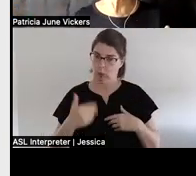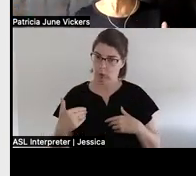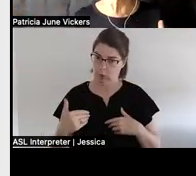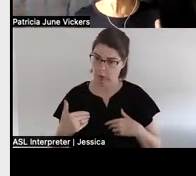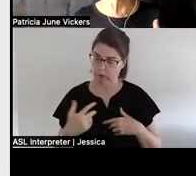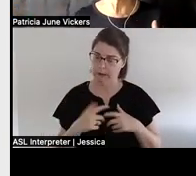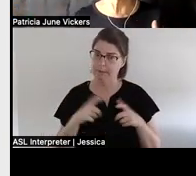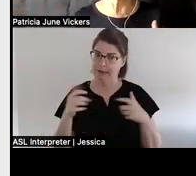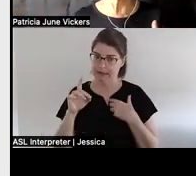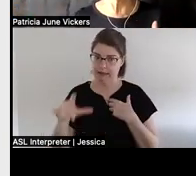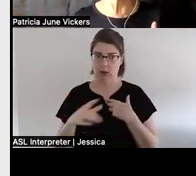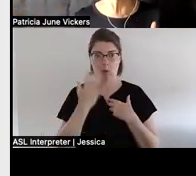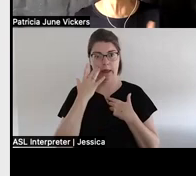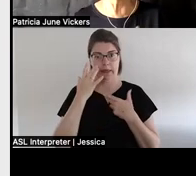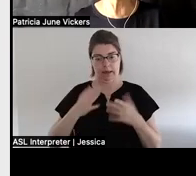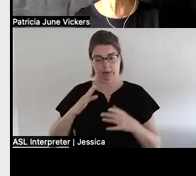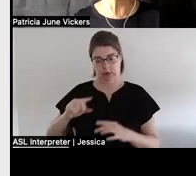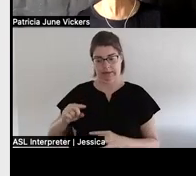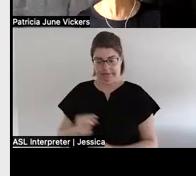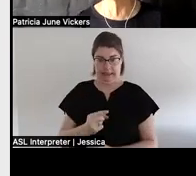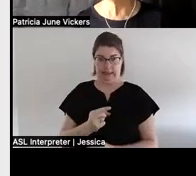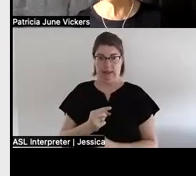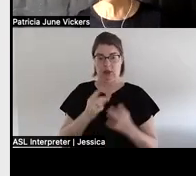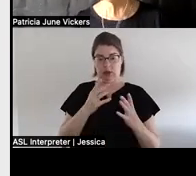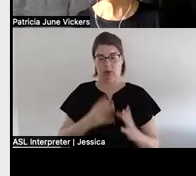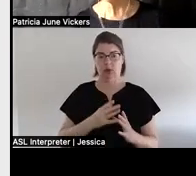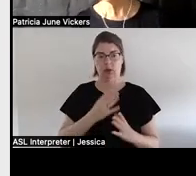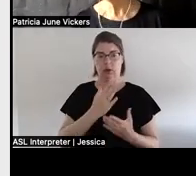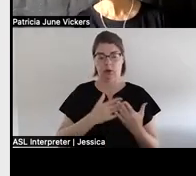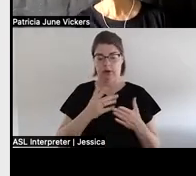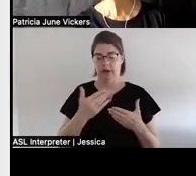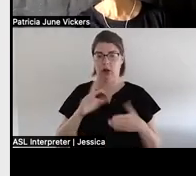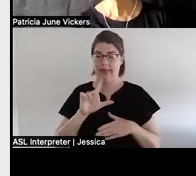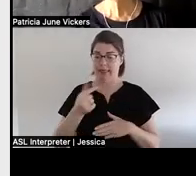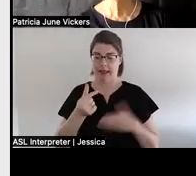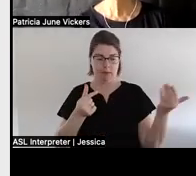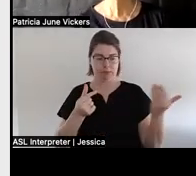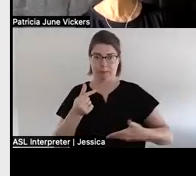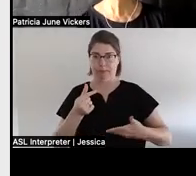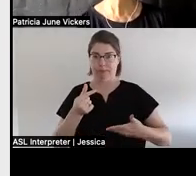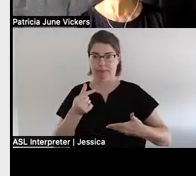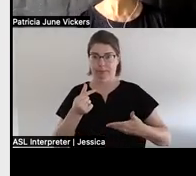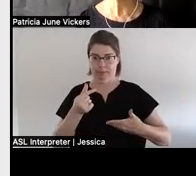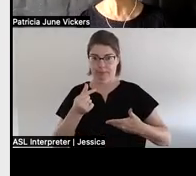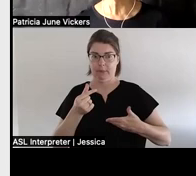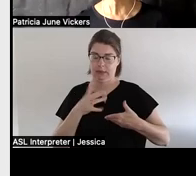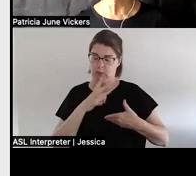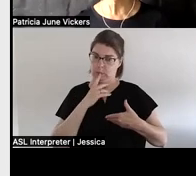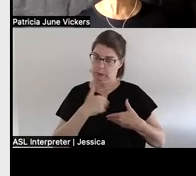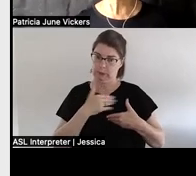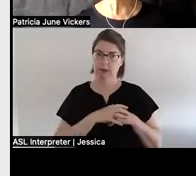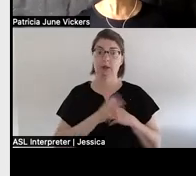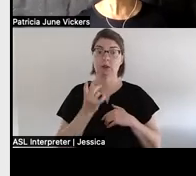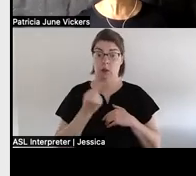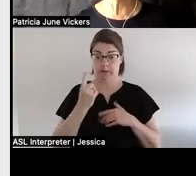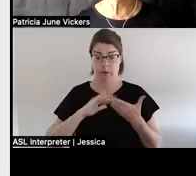was one where a person lost part of their leg so and um everyone in